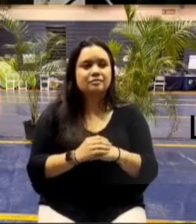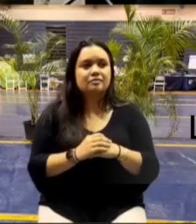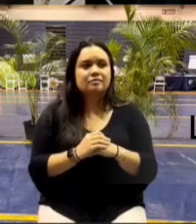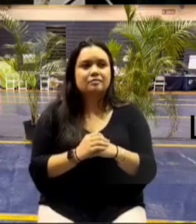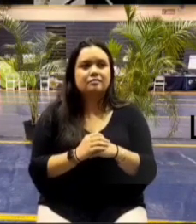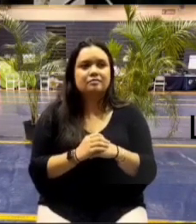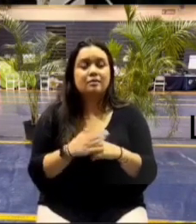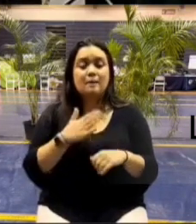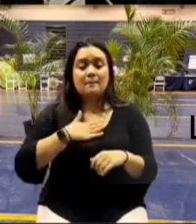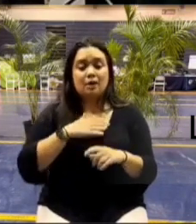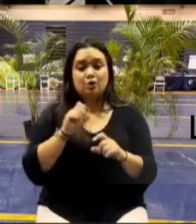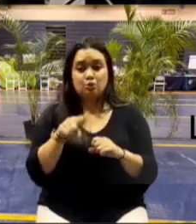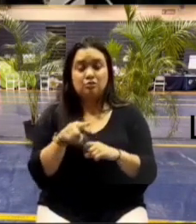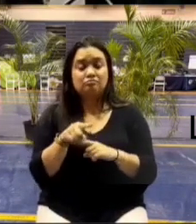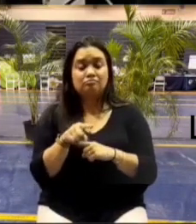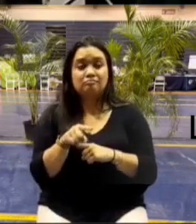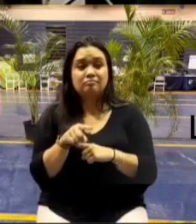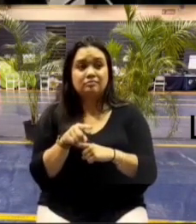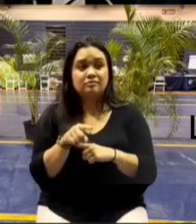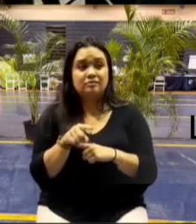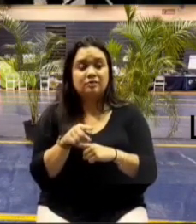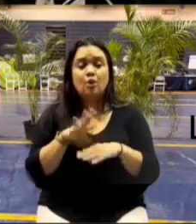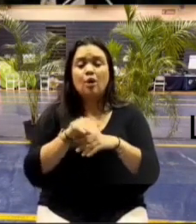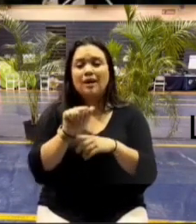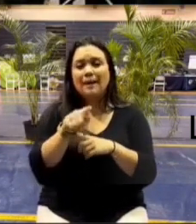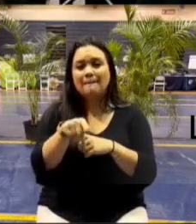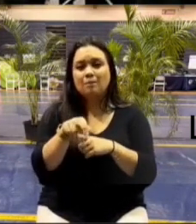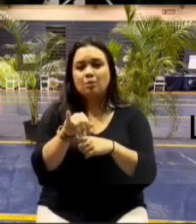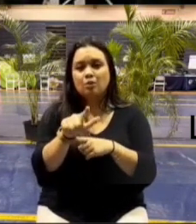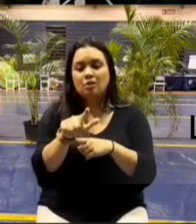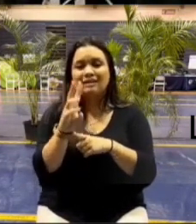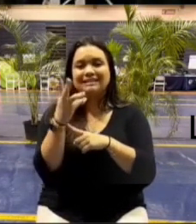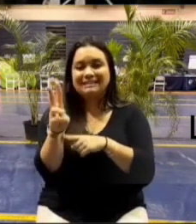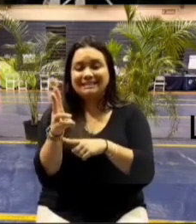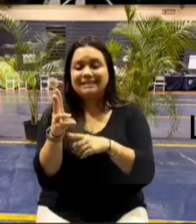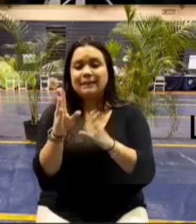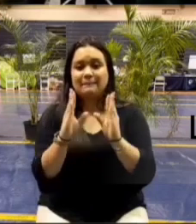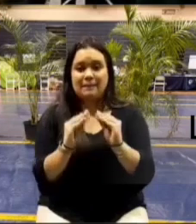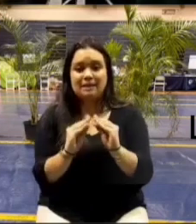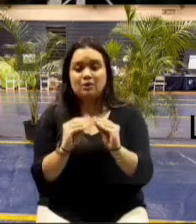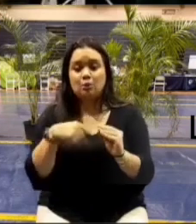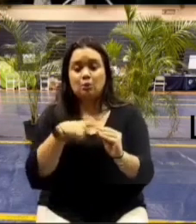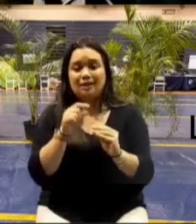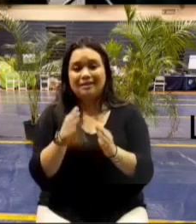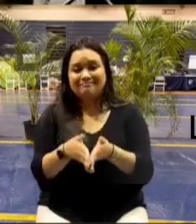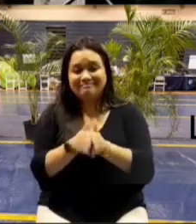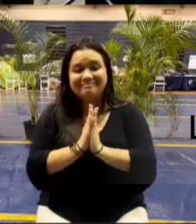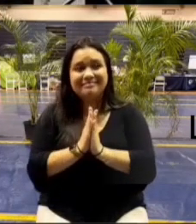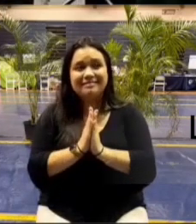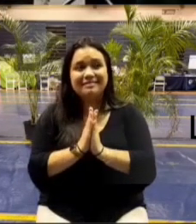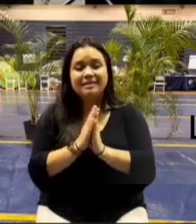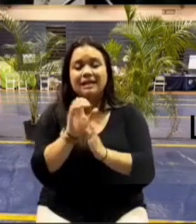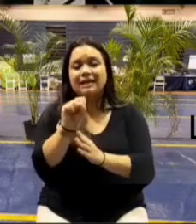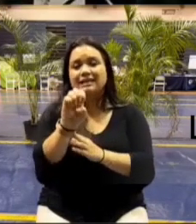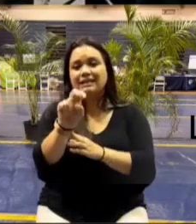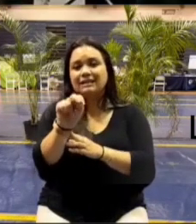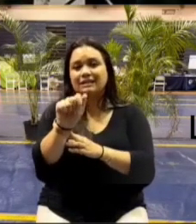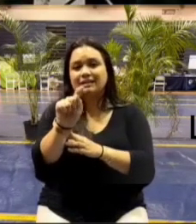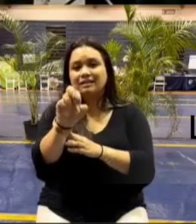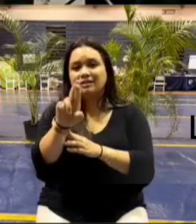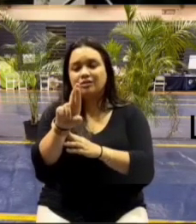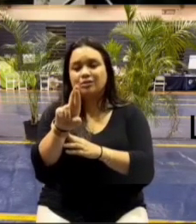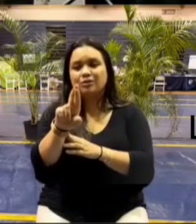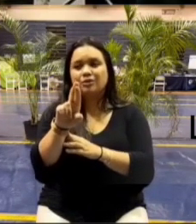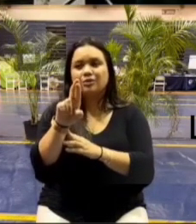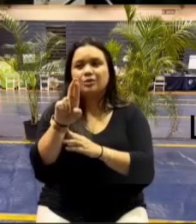okay my question is um on this april 16 meeting can we ask senator mccarthy to come